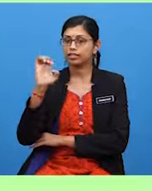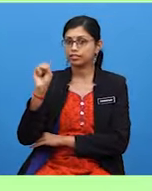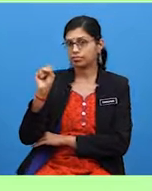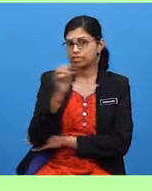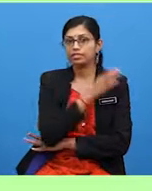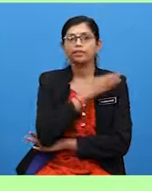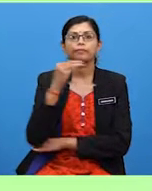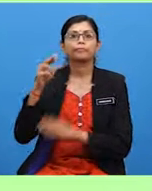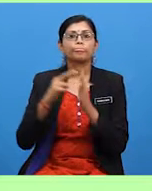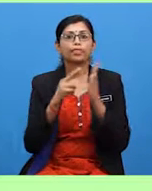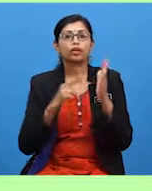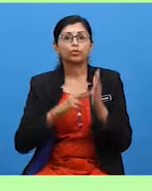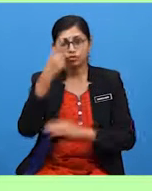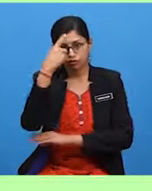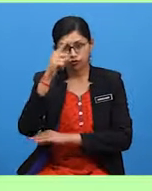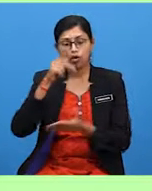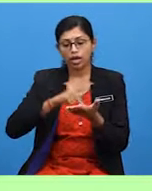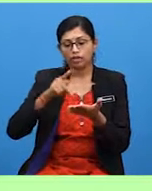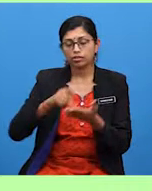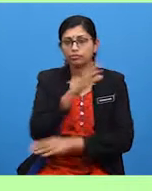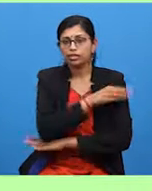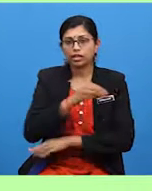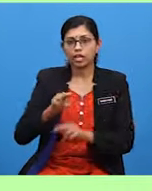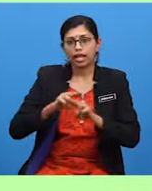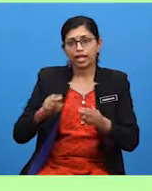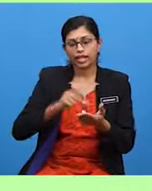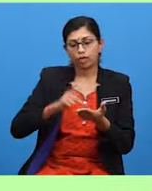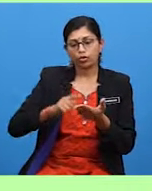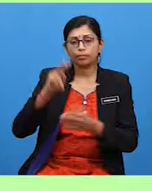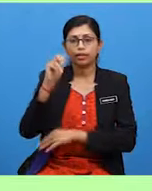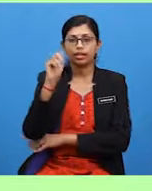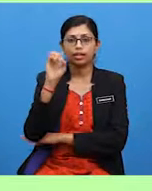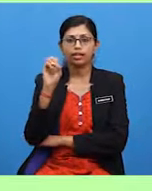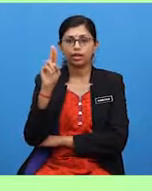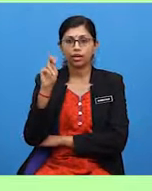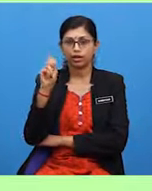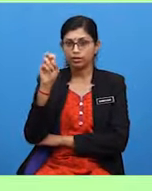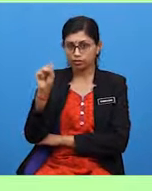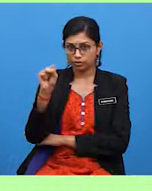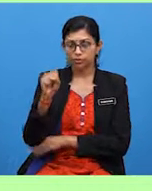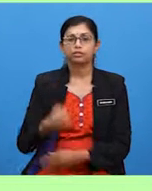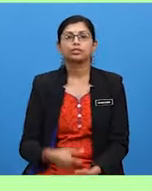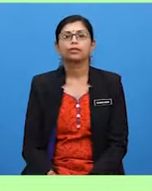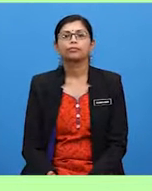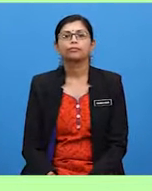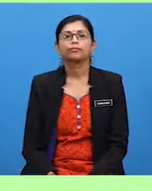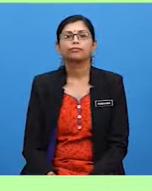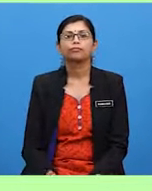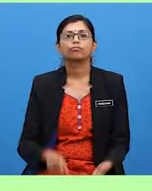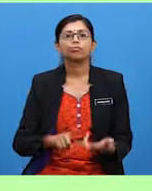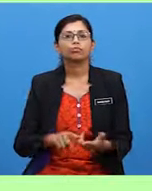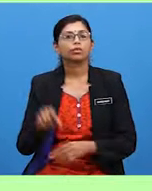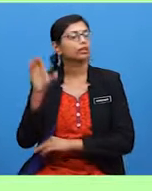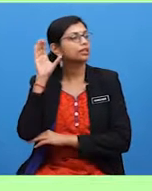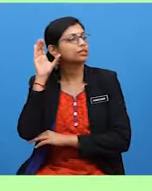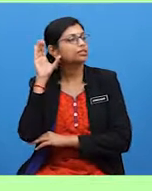and uncountable nouns. In the listening activity, you'll listen to a